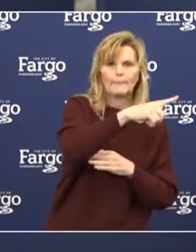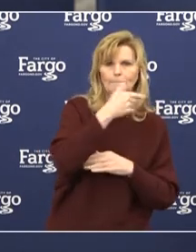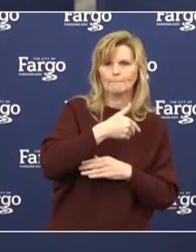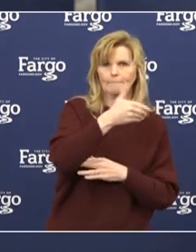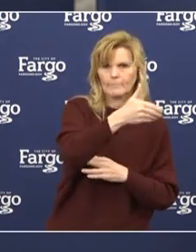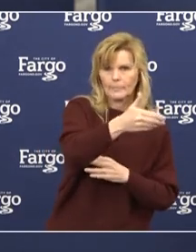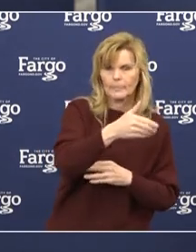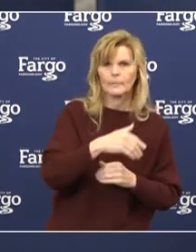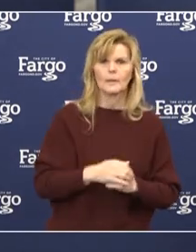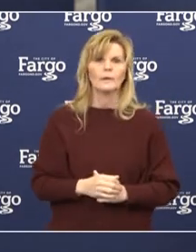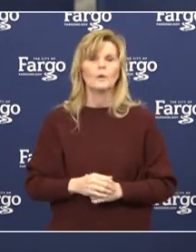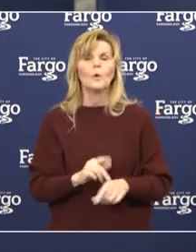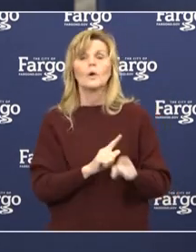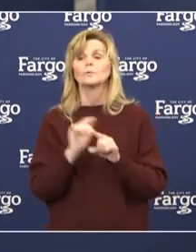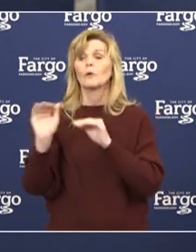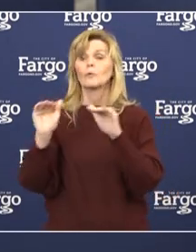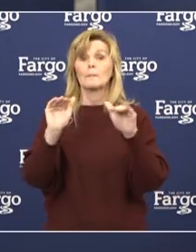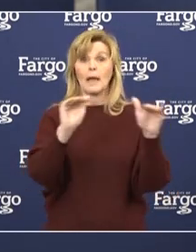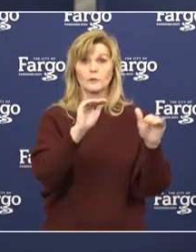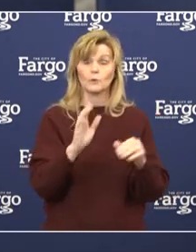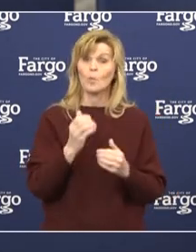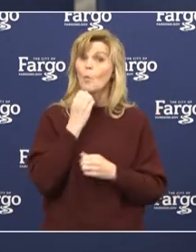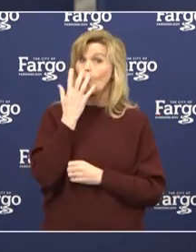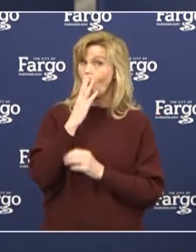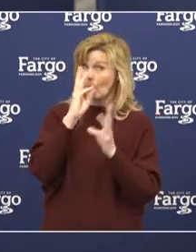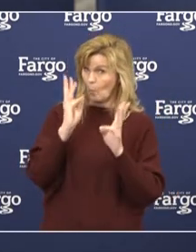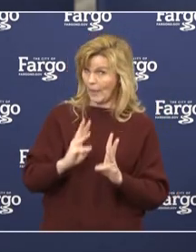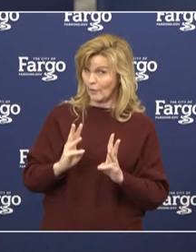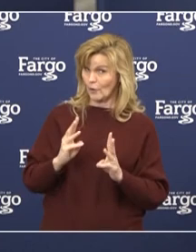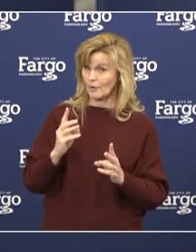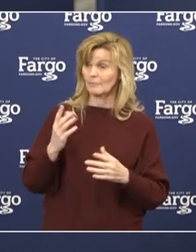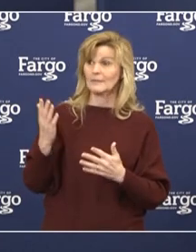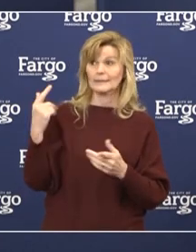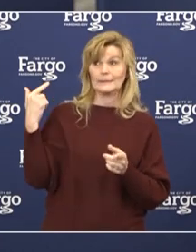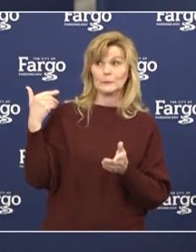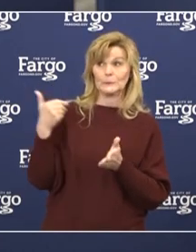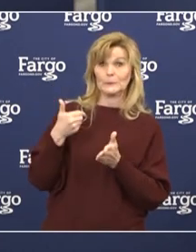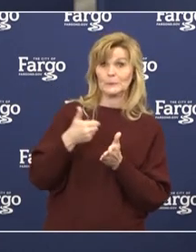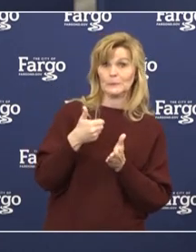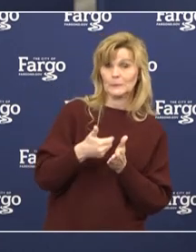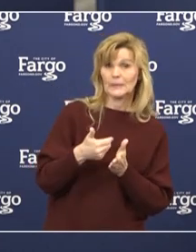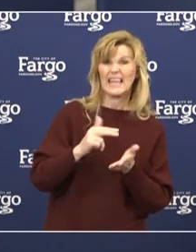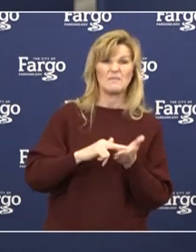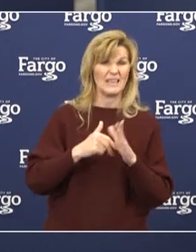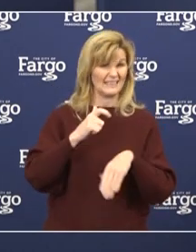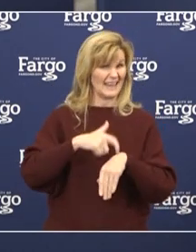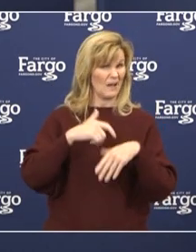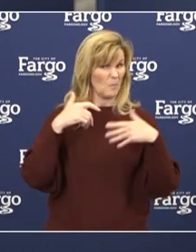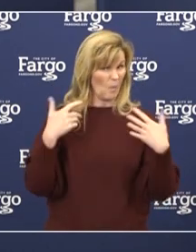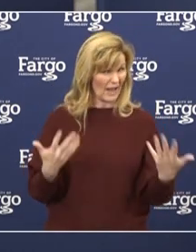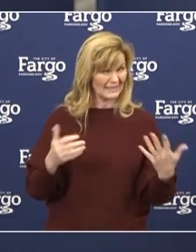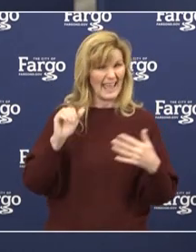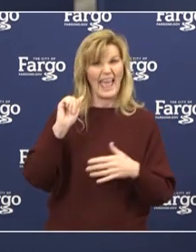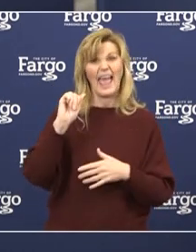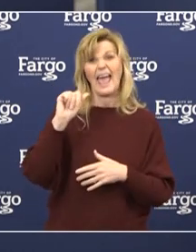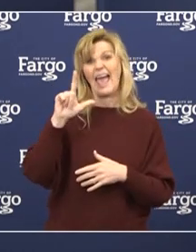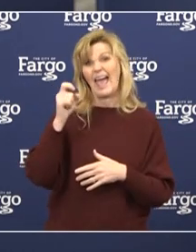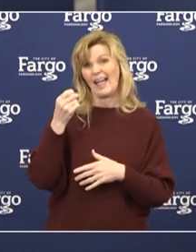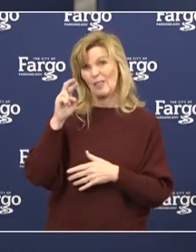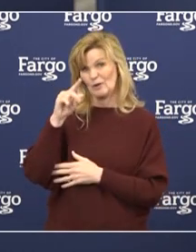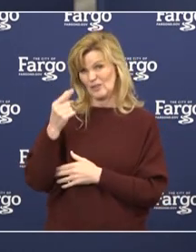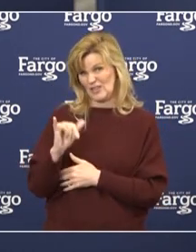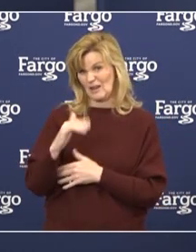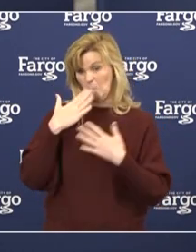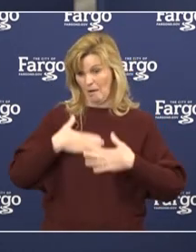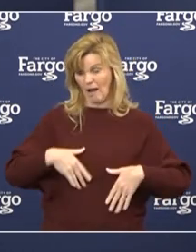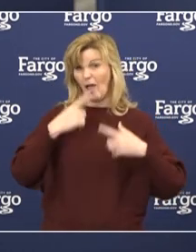As a reminder, the warmer weather is coming, and we want to remind everybody that that also means allergy season will be returning as